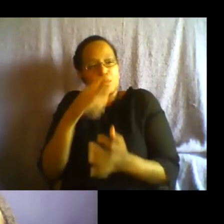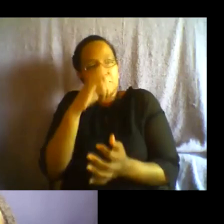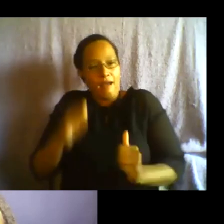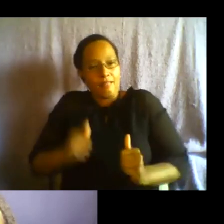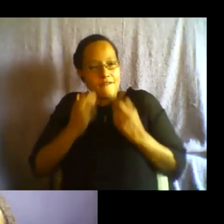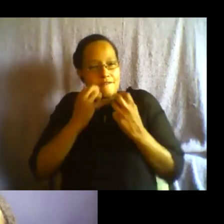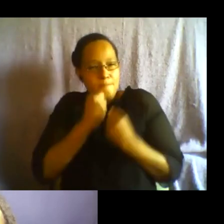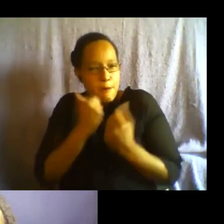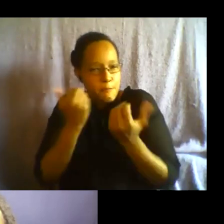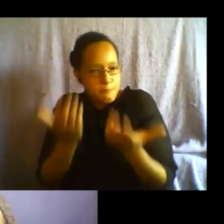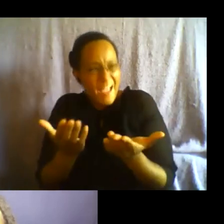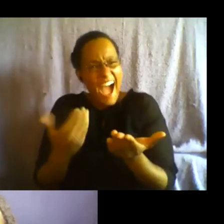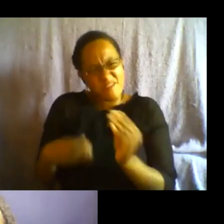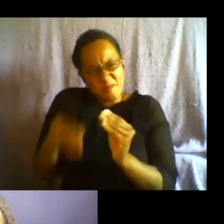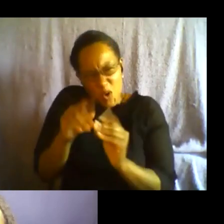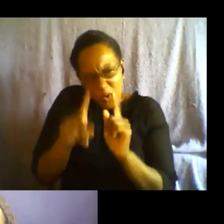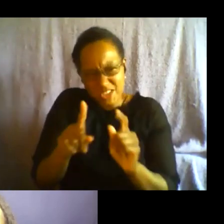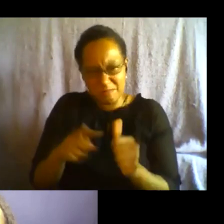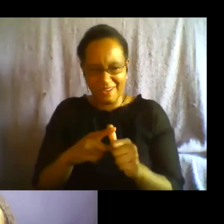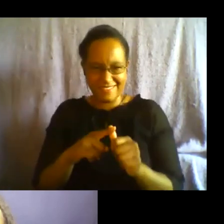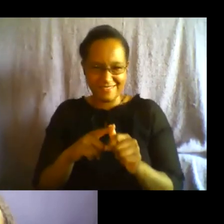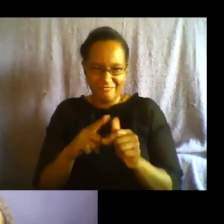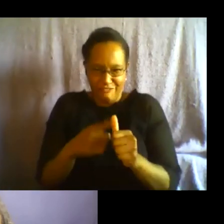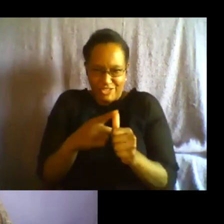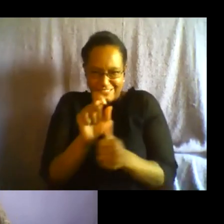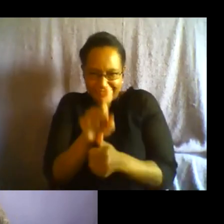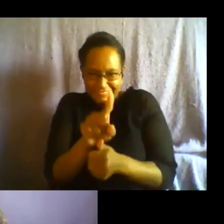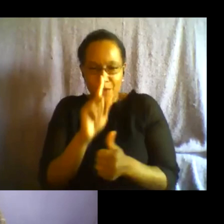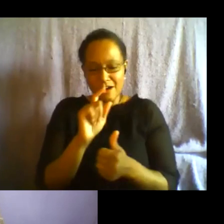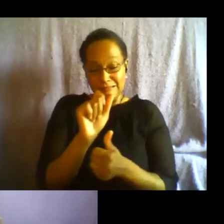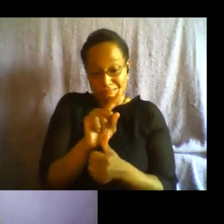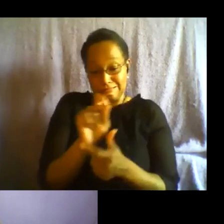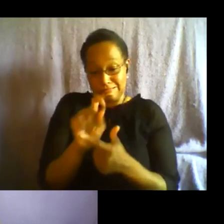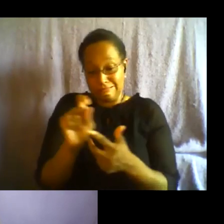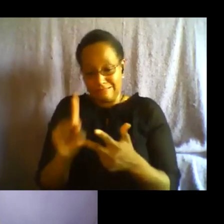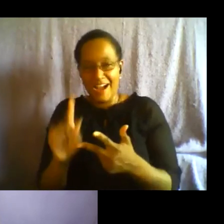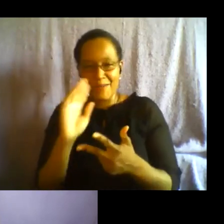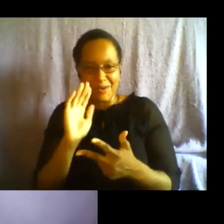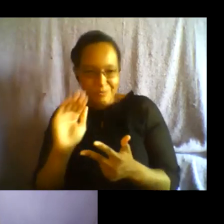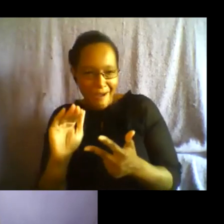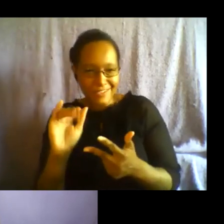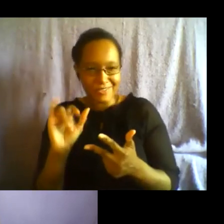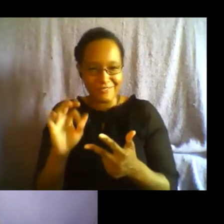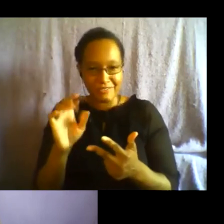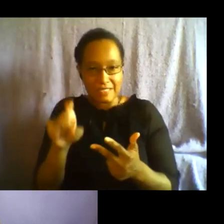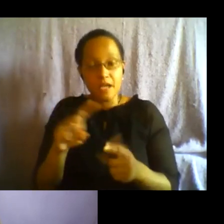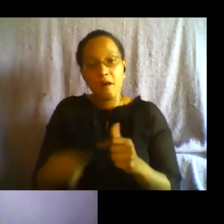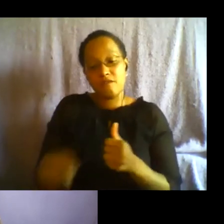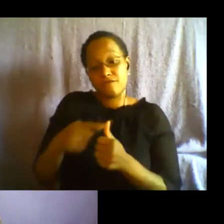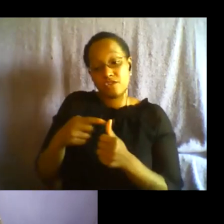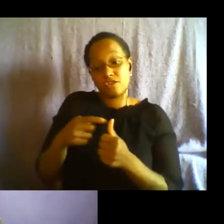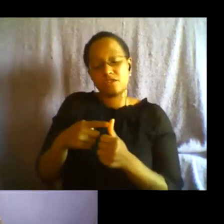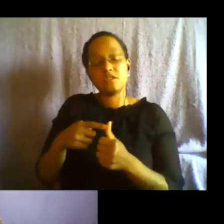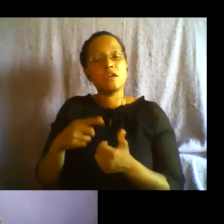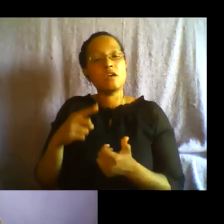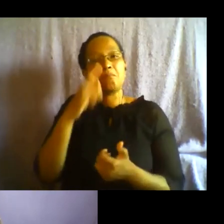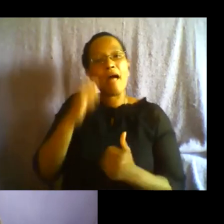i have a couple of other questions i'm just going to ask all three i'll remind you of them if we need to but what does dance mean for black